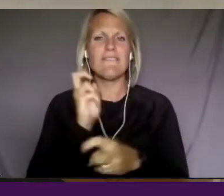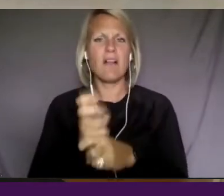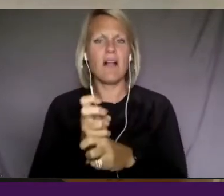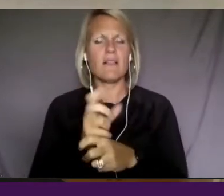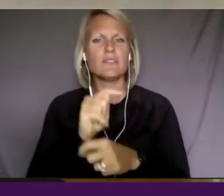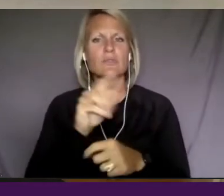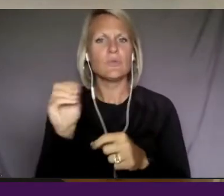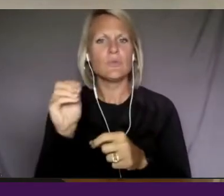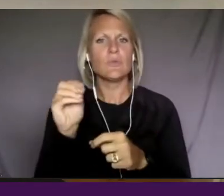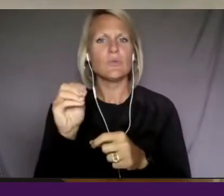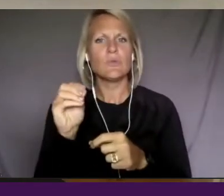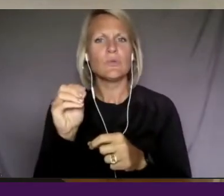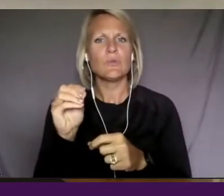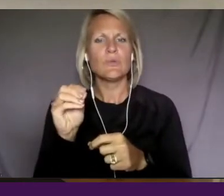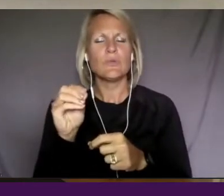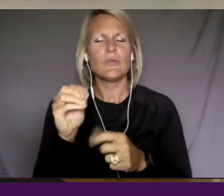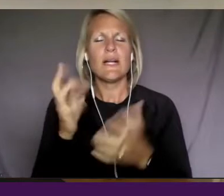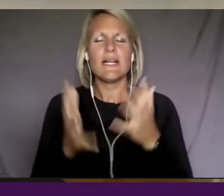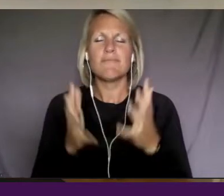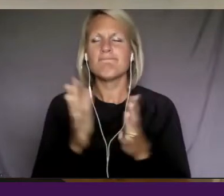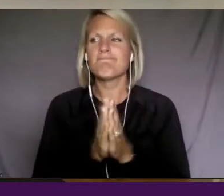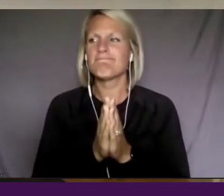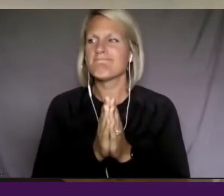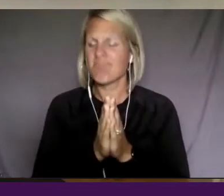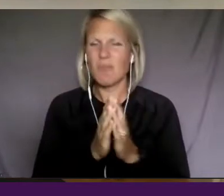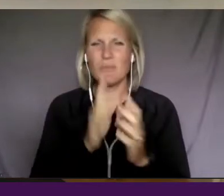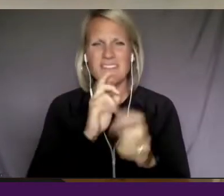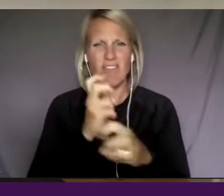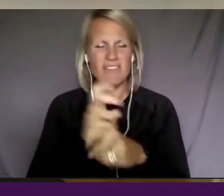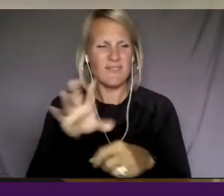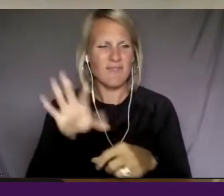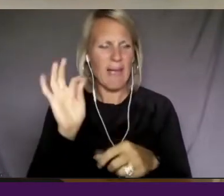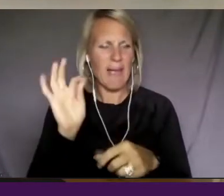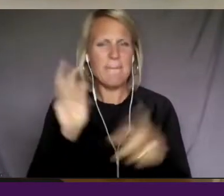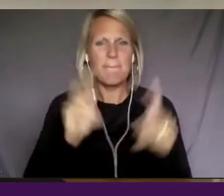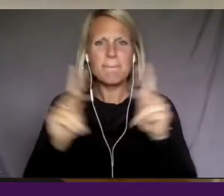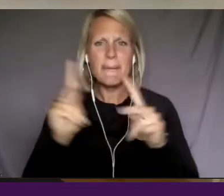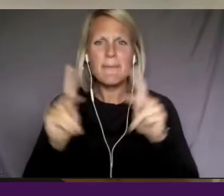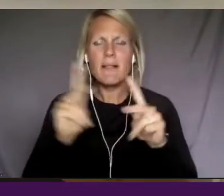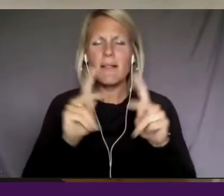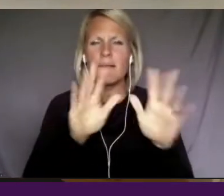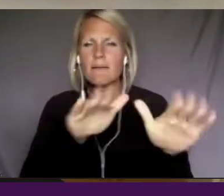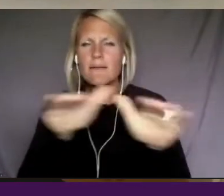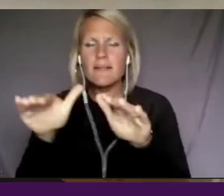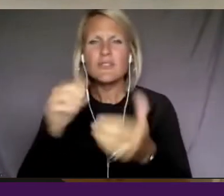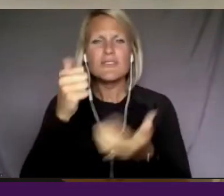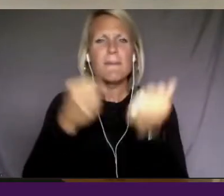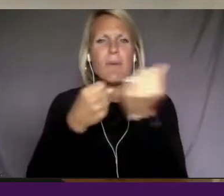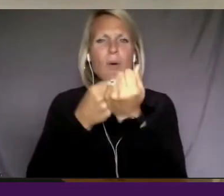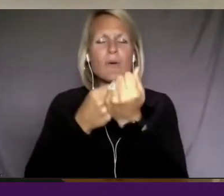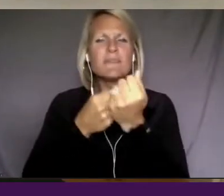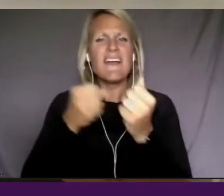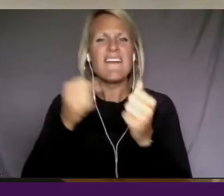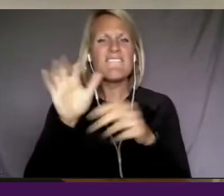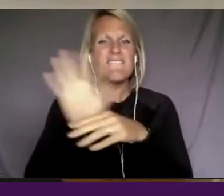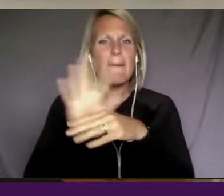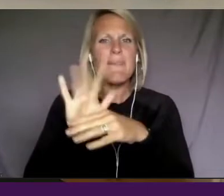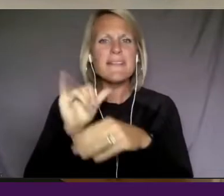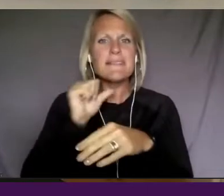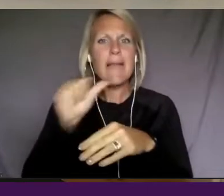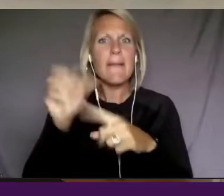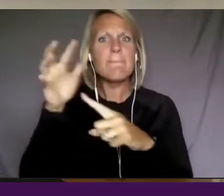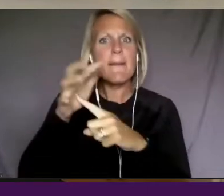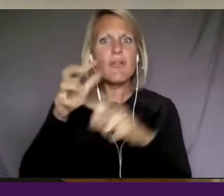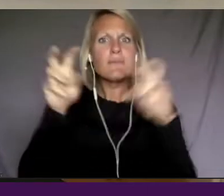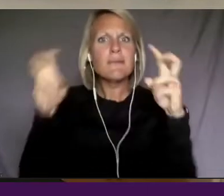you know, find, you know, people willing to support a film that isn't necessarily a known topic